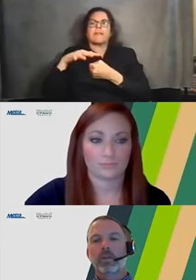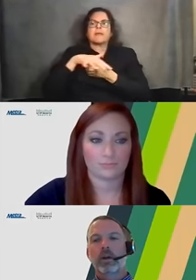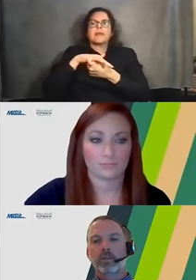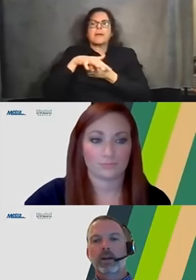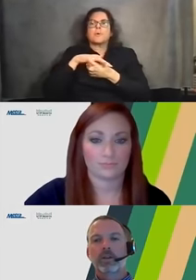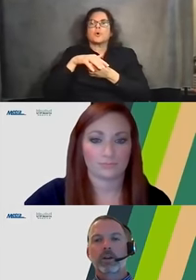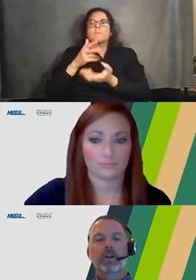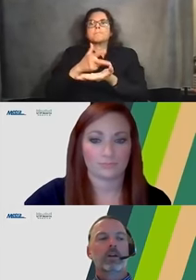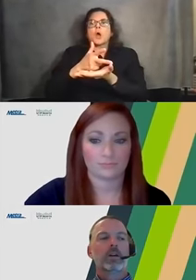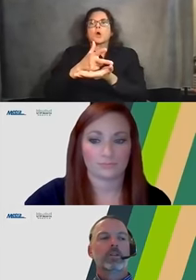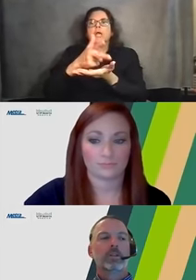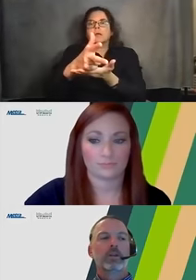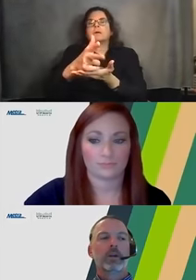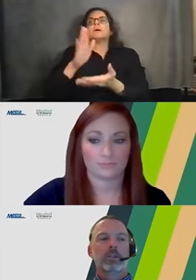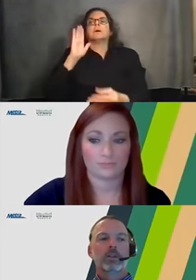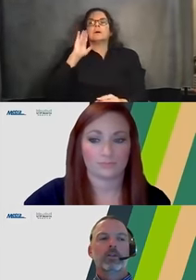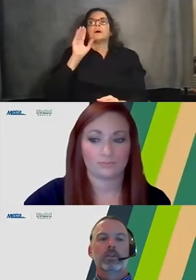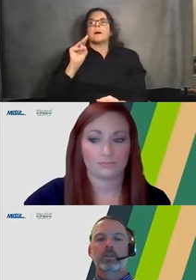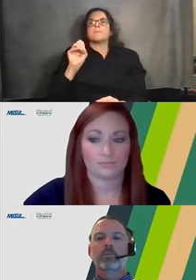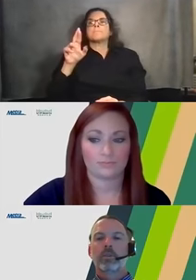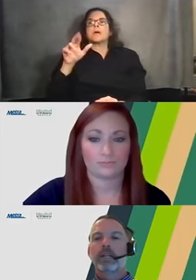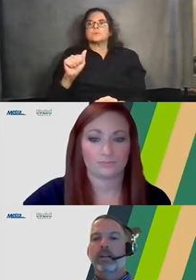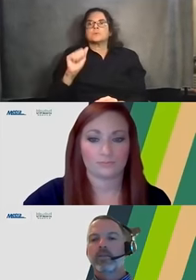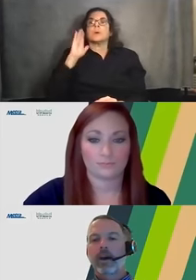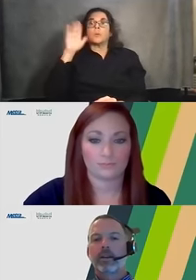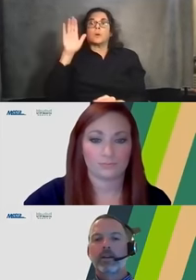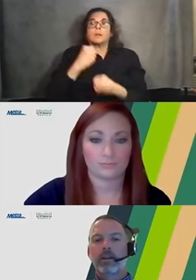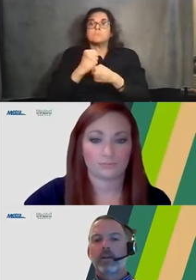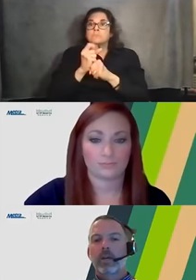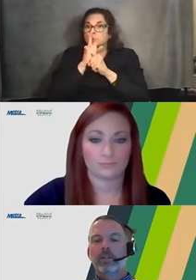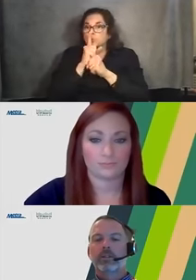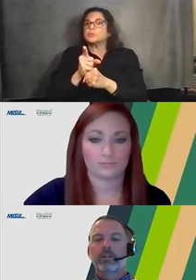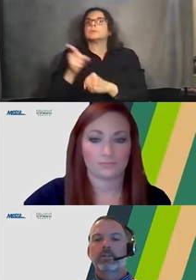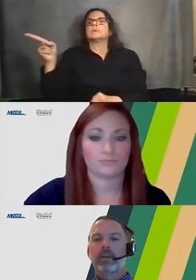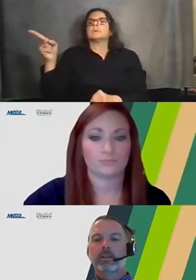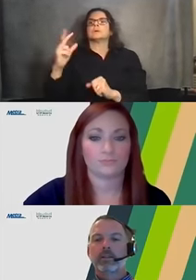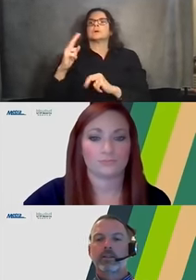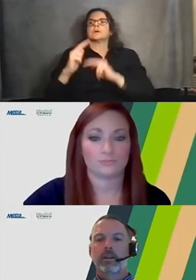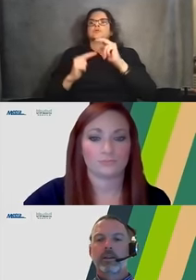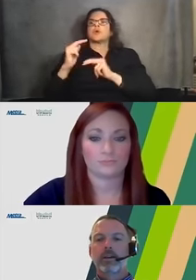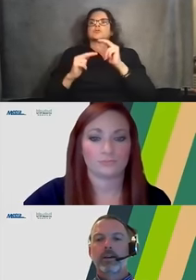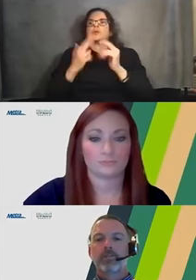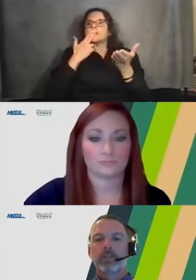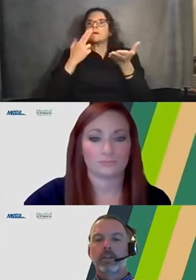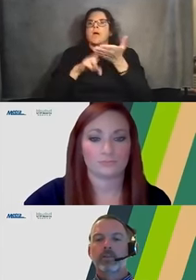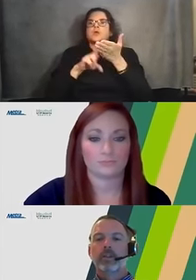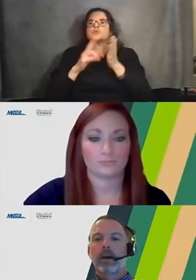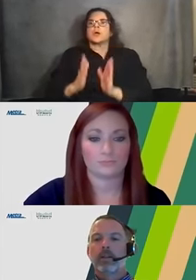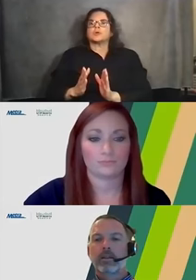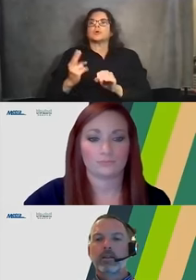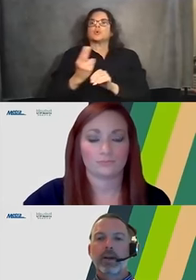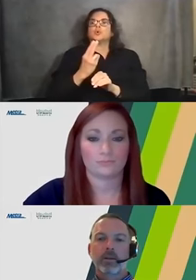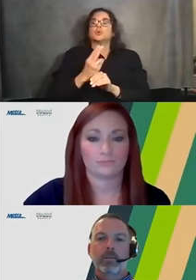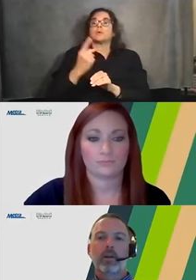working with the contractor to ensure that there's some pre identified locations and spaces to limit